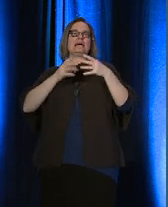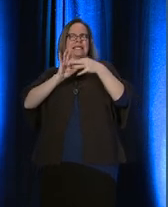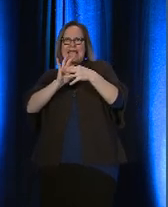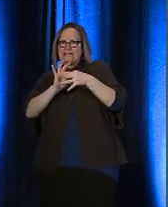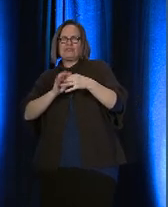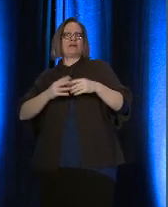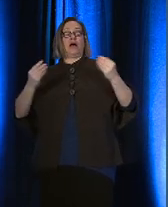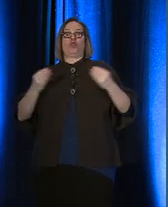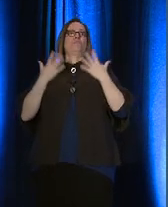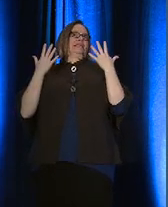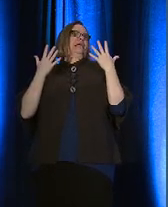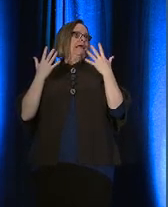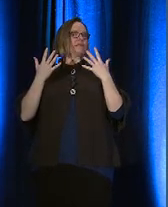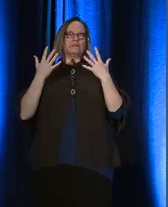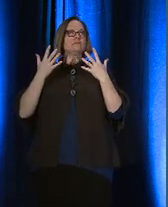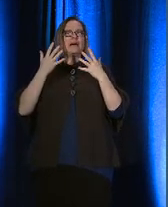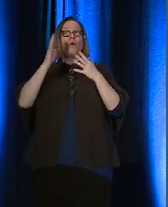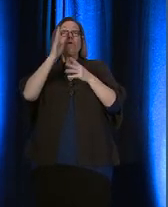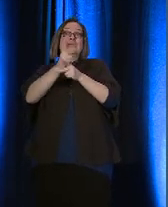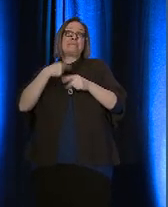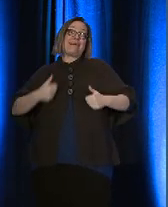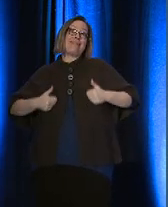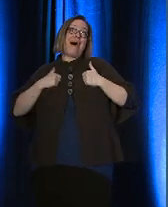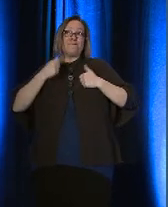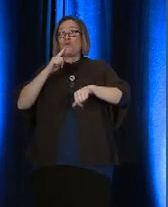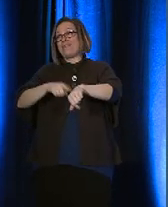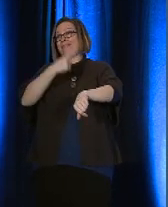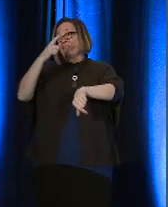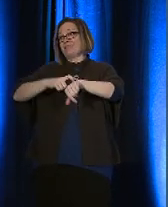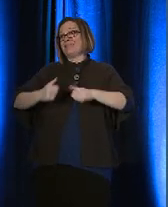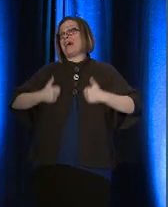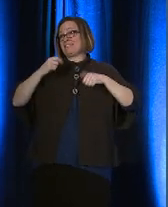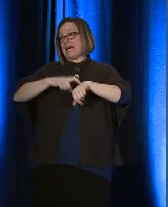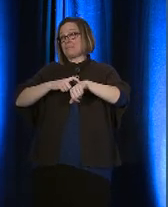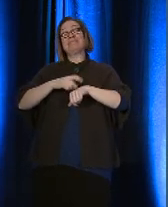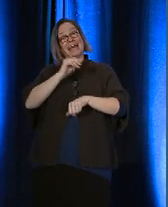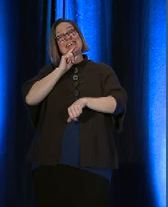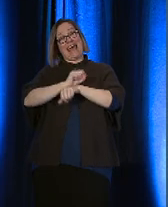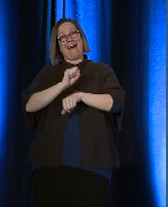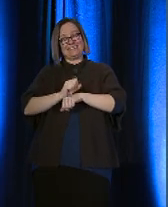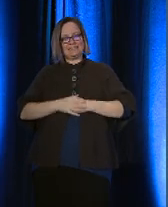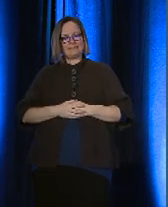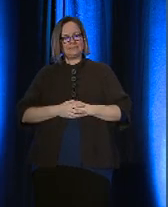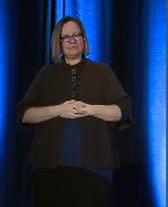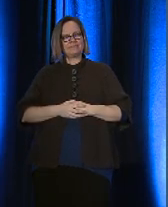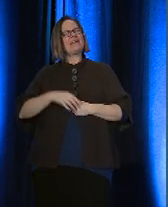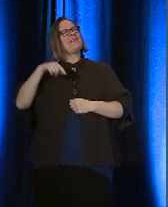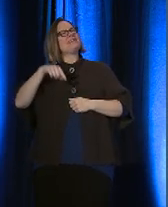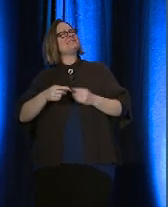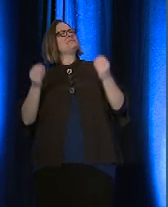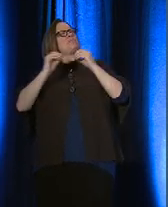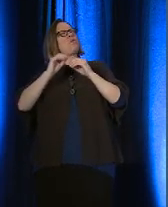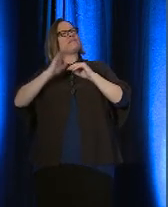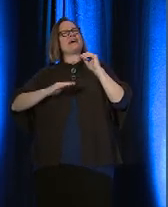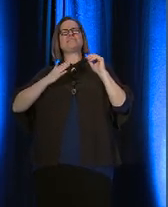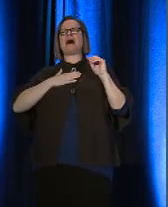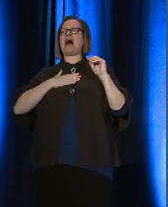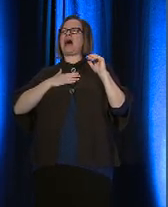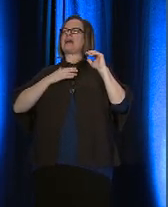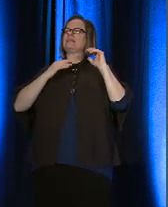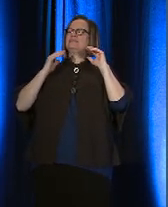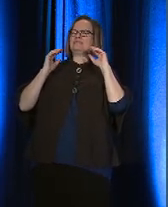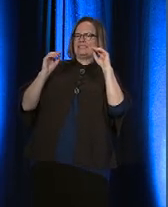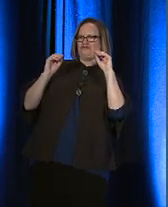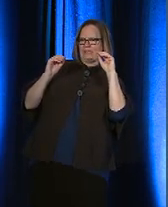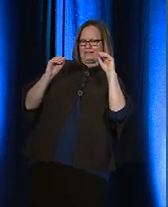keep me alive for a lifetime. It has. This cause, however, is more than about my teaching. It's also about being part of